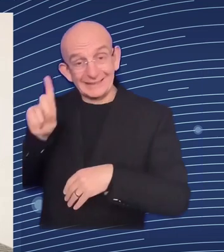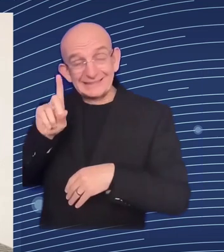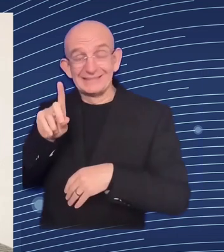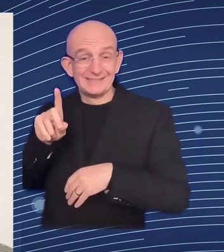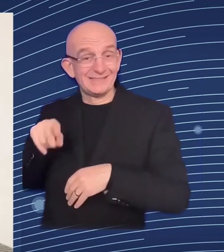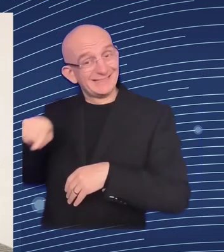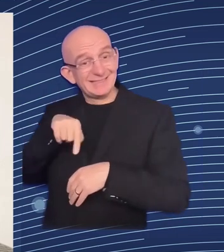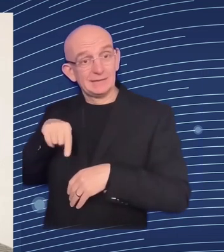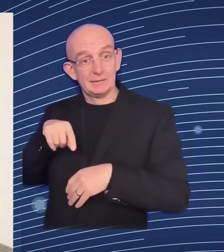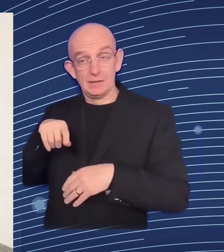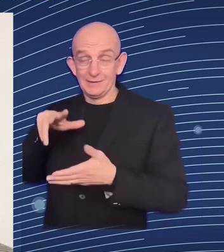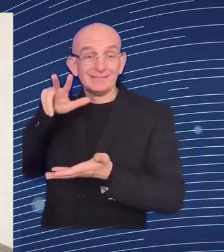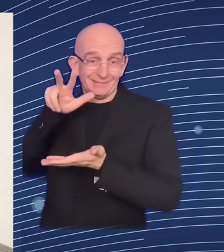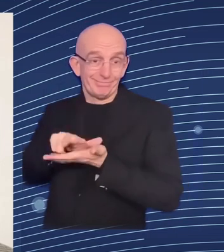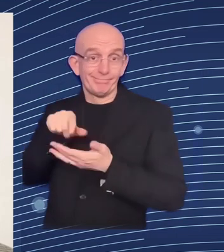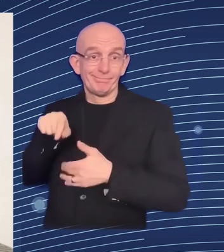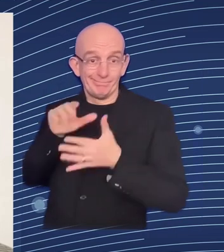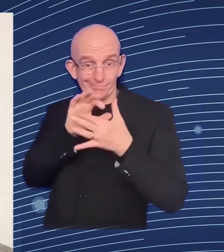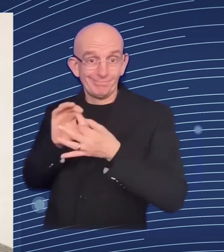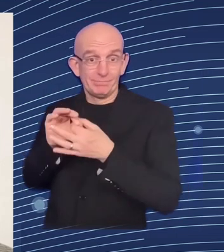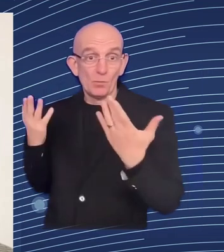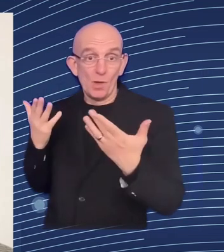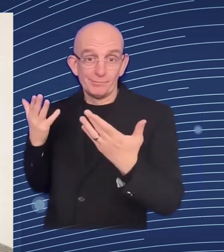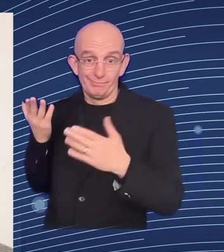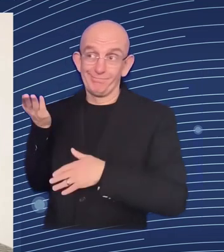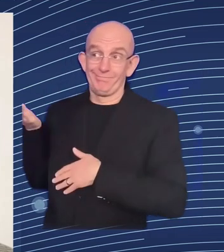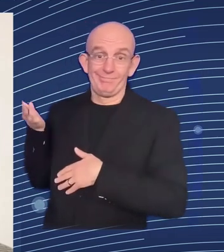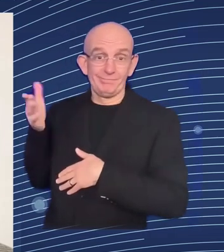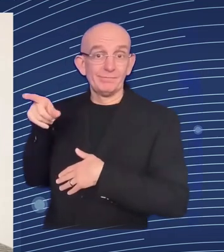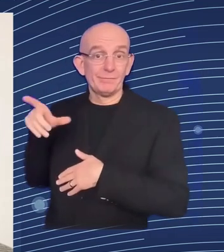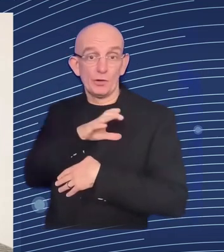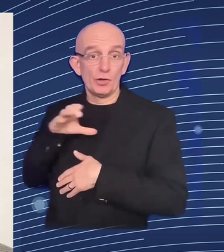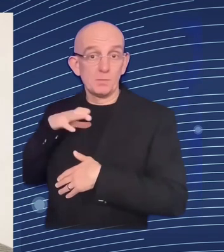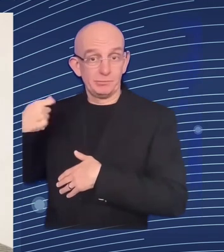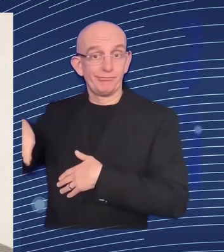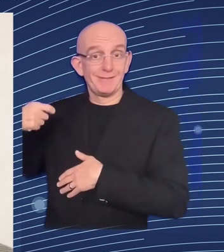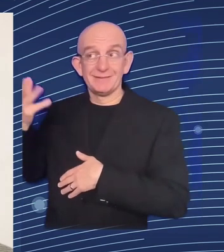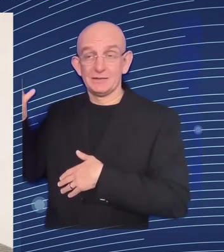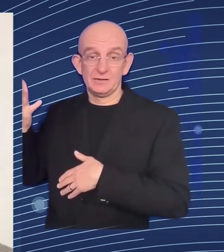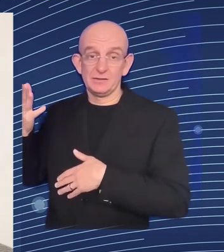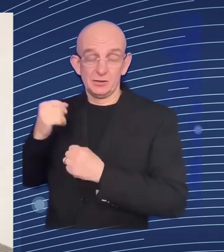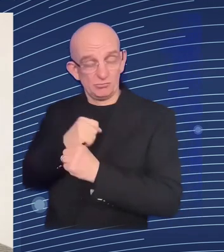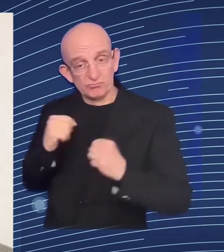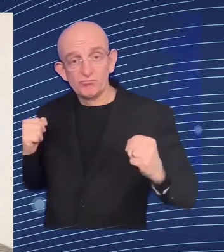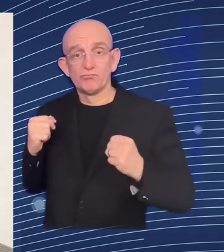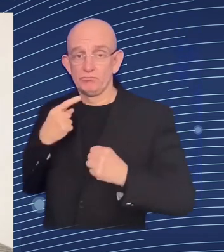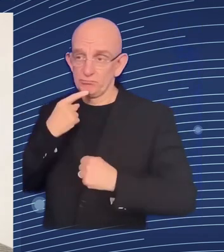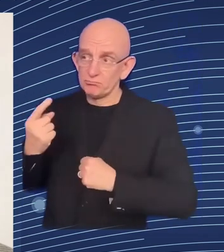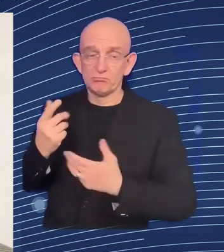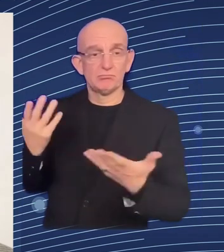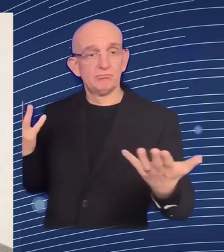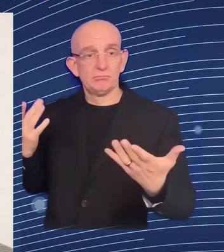to be bold on uh the enlargement so ukraine being having now